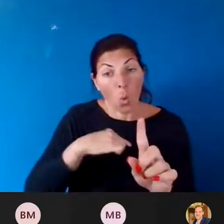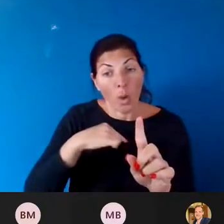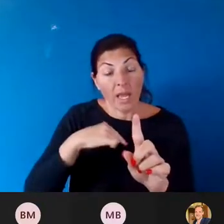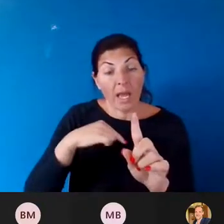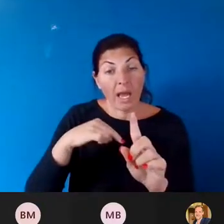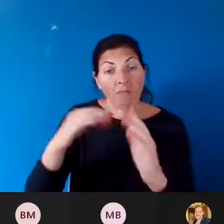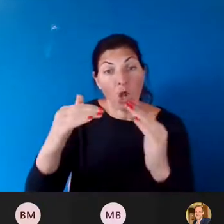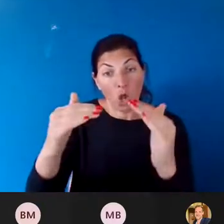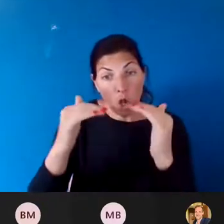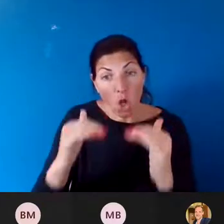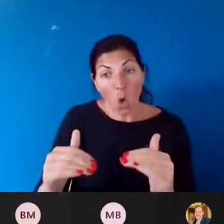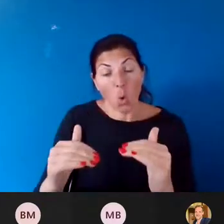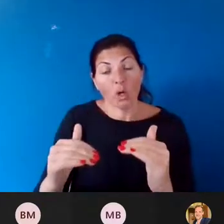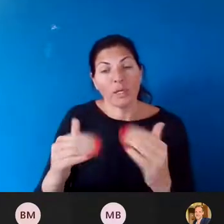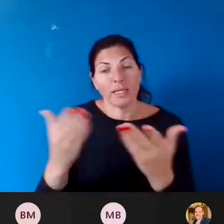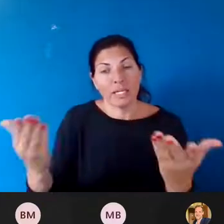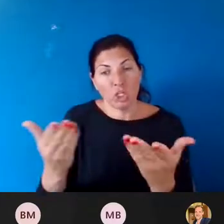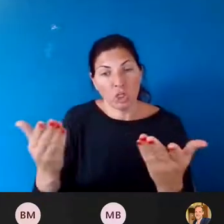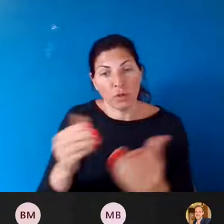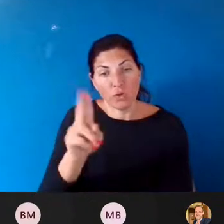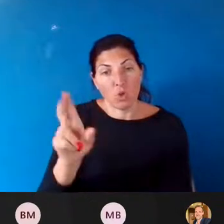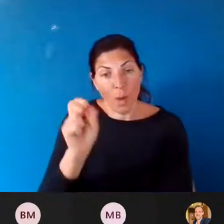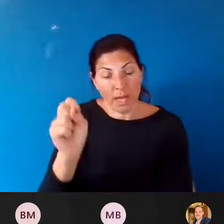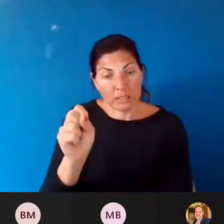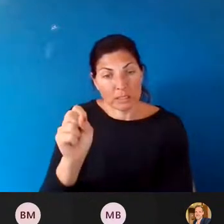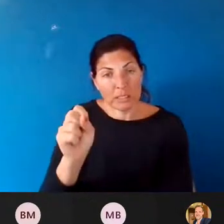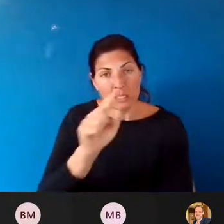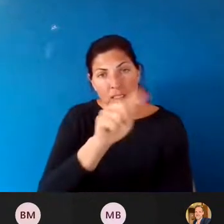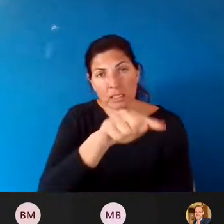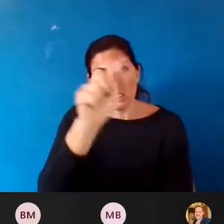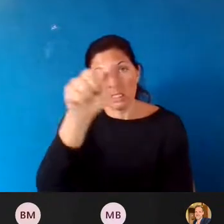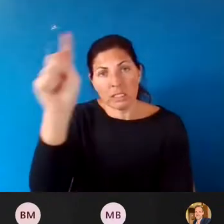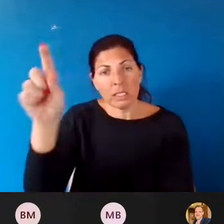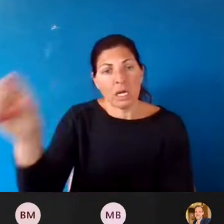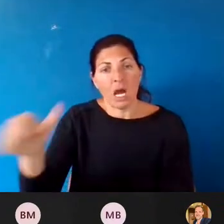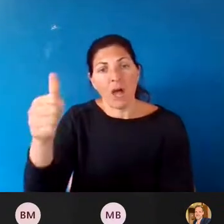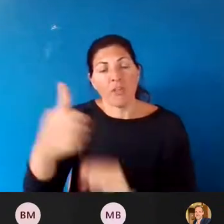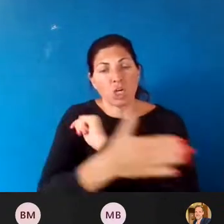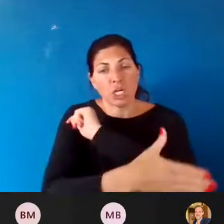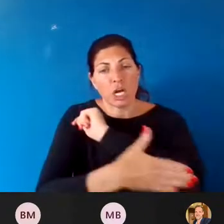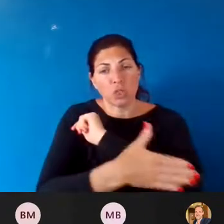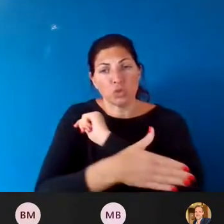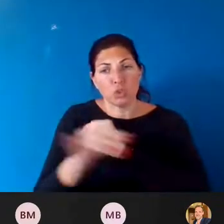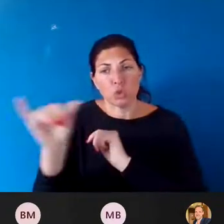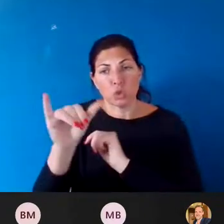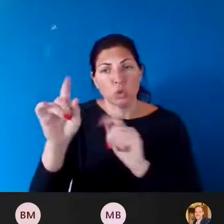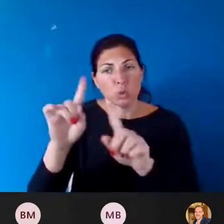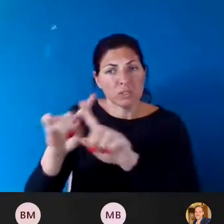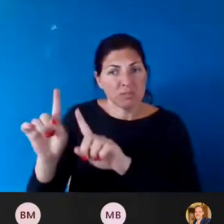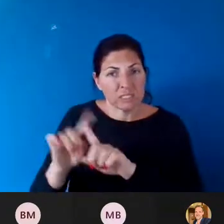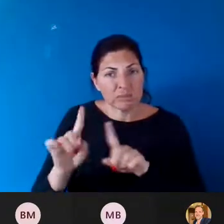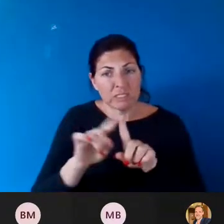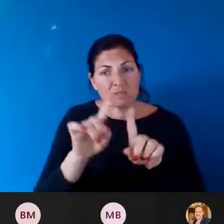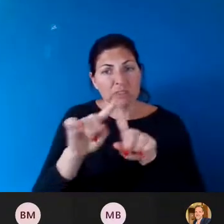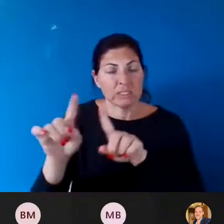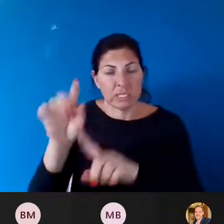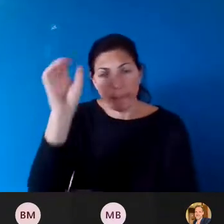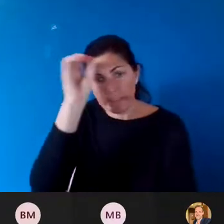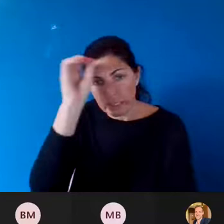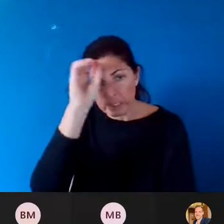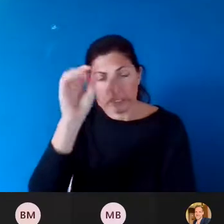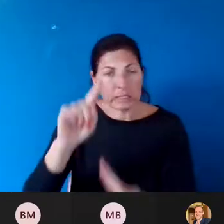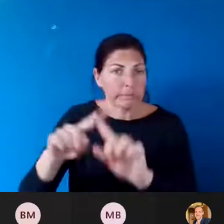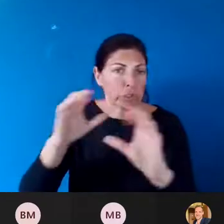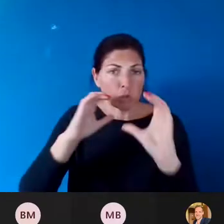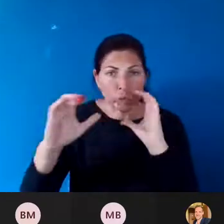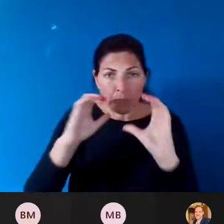directives here in the US and that is also happening in other countries. So what are your thoughts about that with all the differences, the different communication